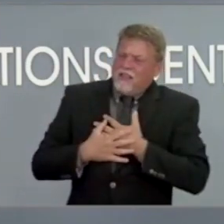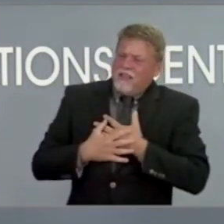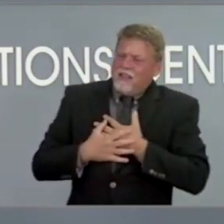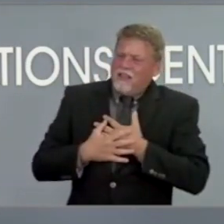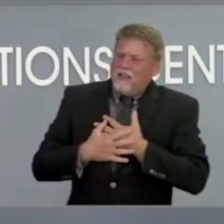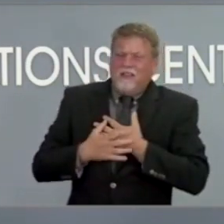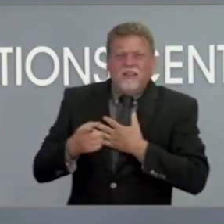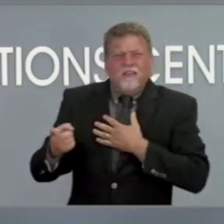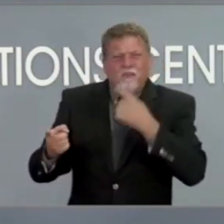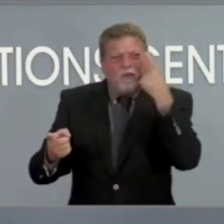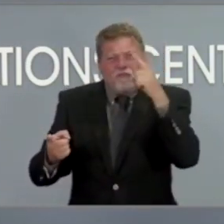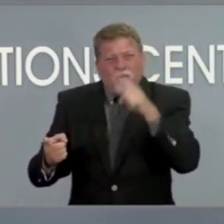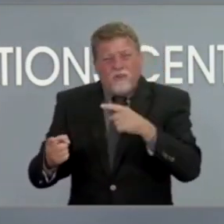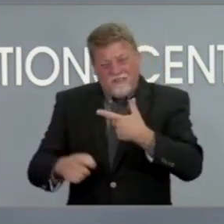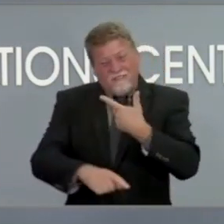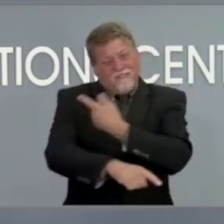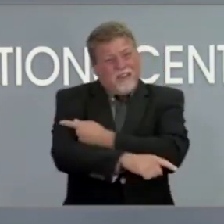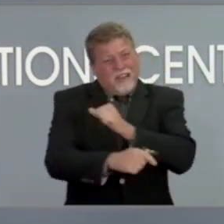are the way out of this?